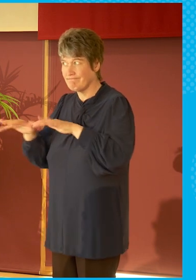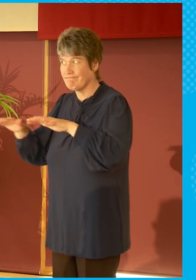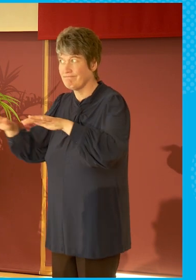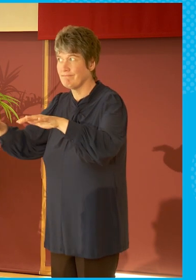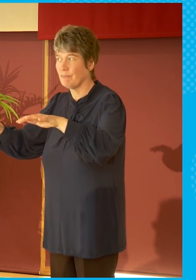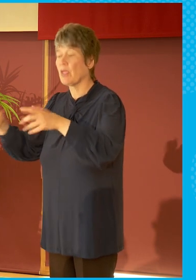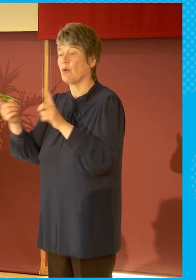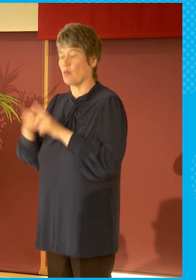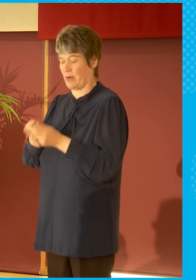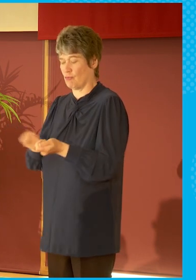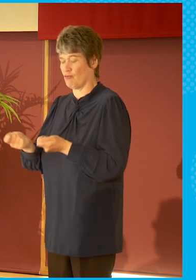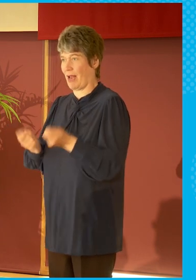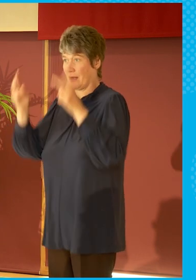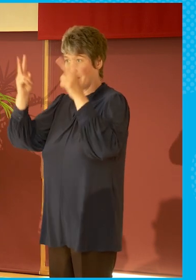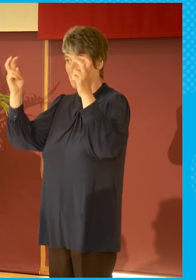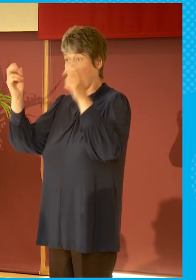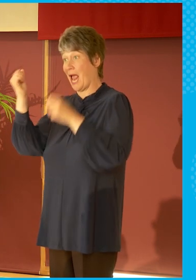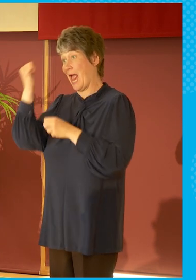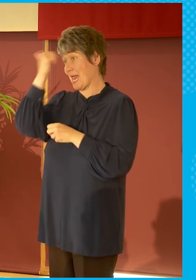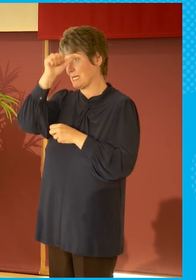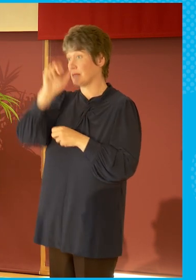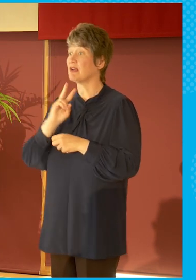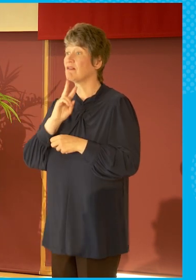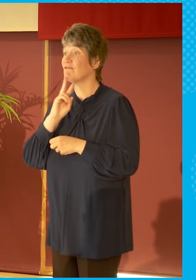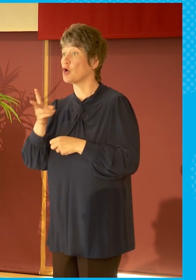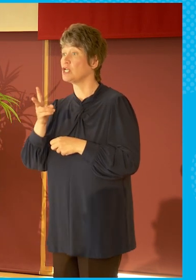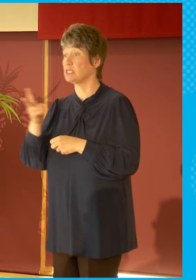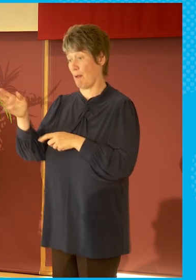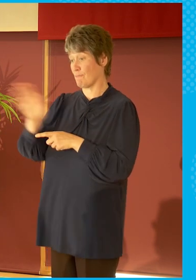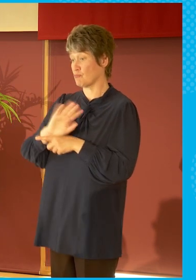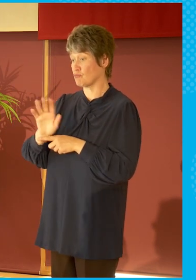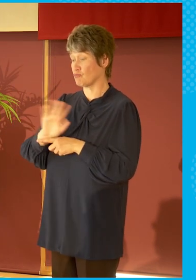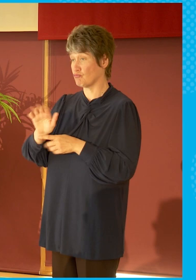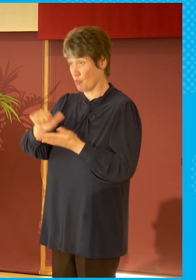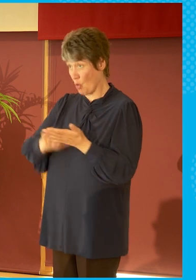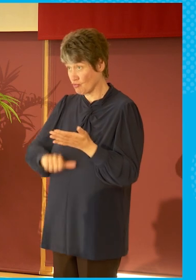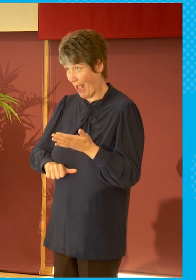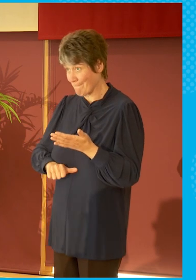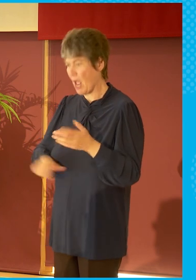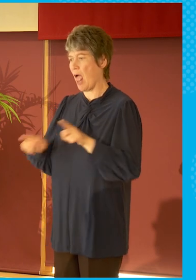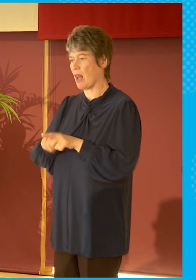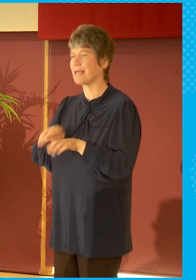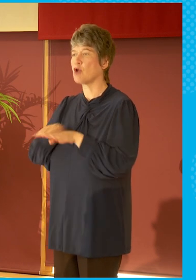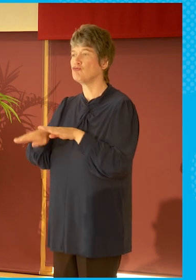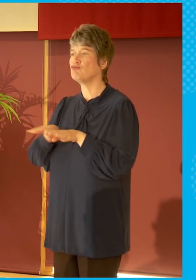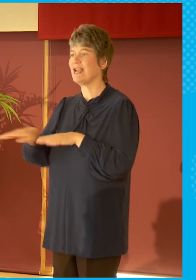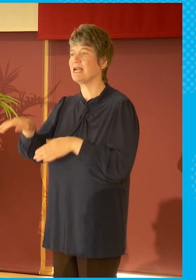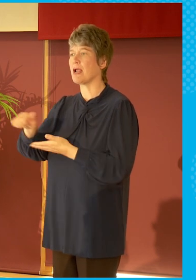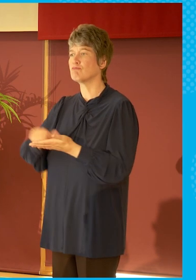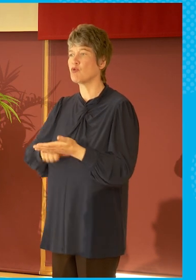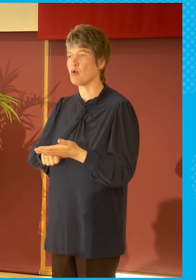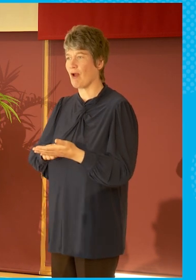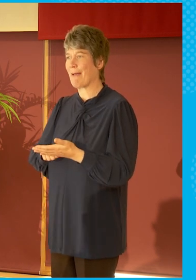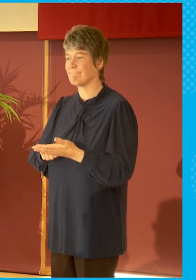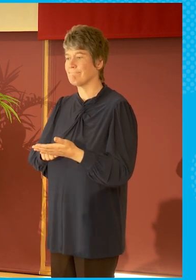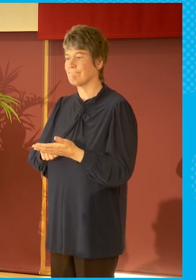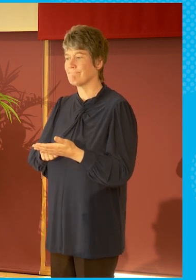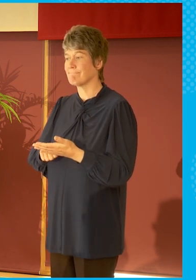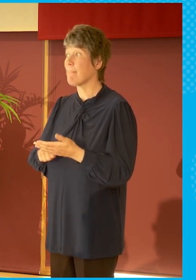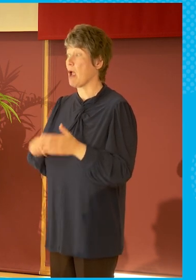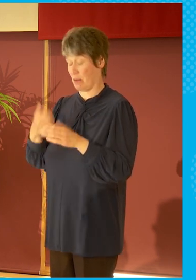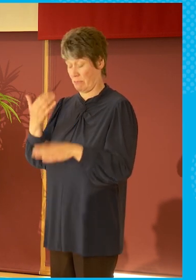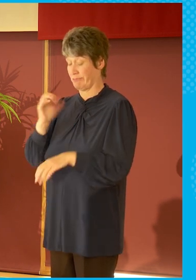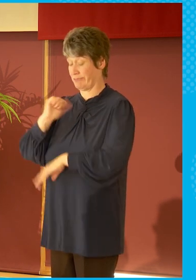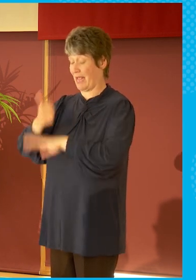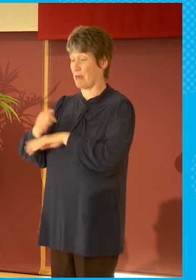Programme. And I mean, it's a very practical program. It's a training program that STV does. We do it on Zoom. We've had a thousand contributors come along